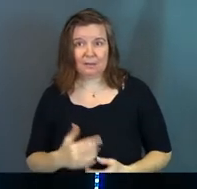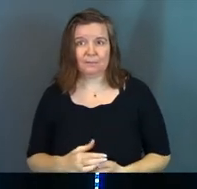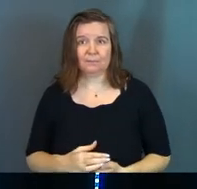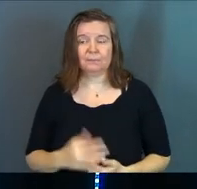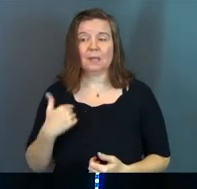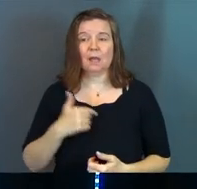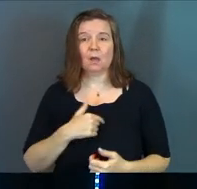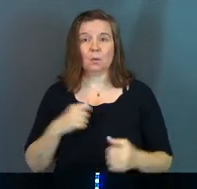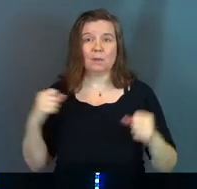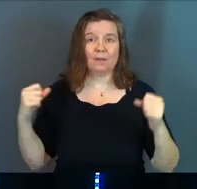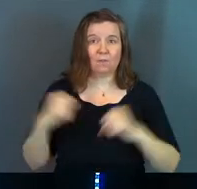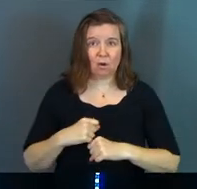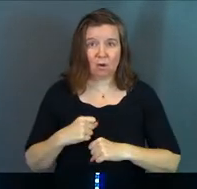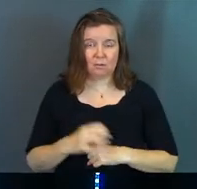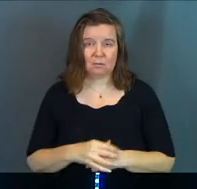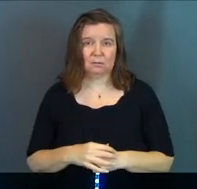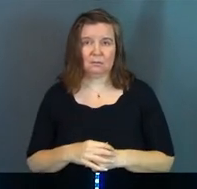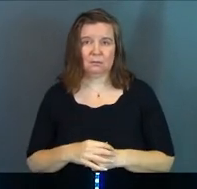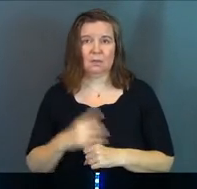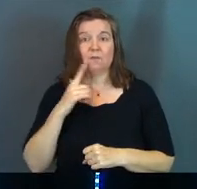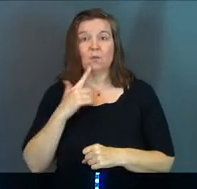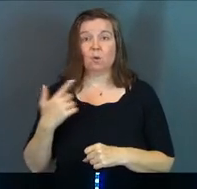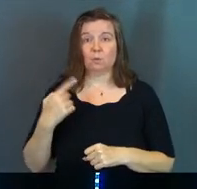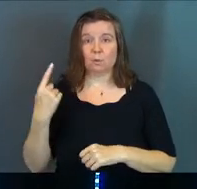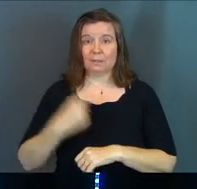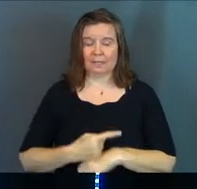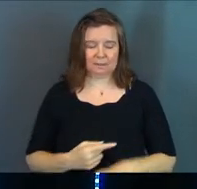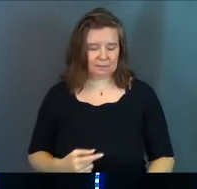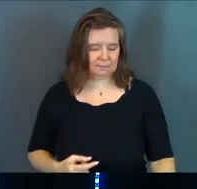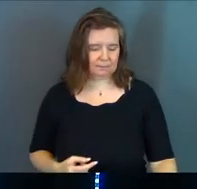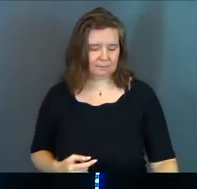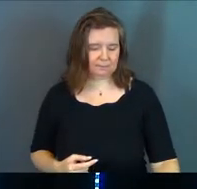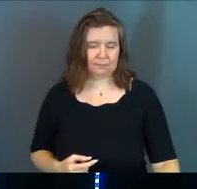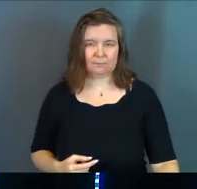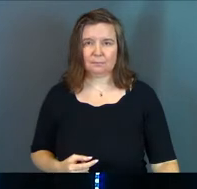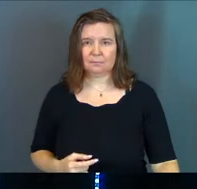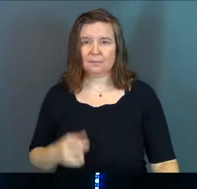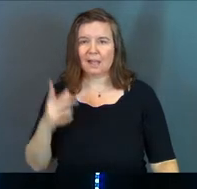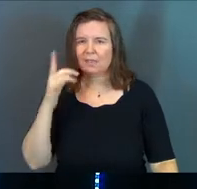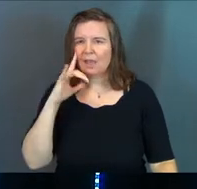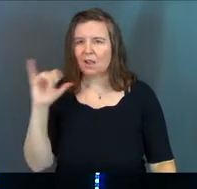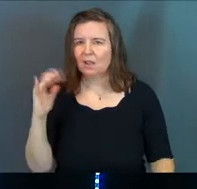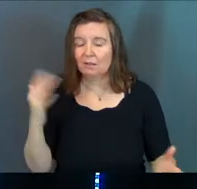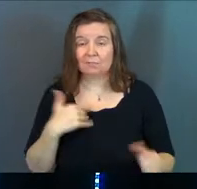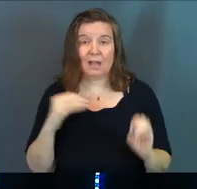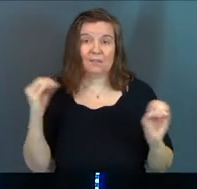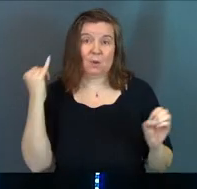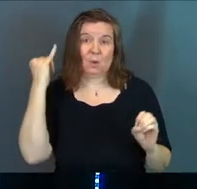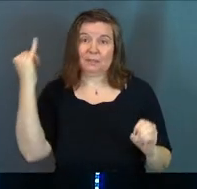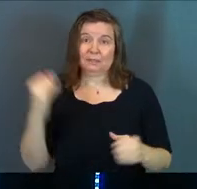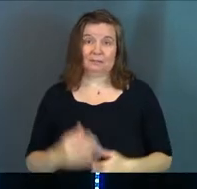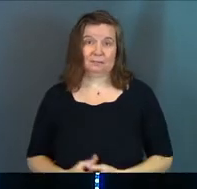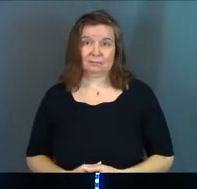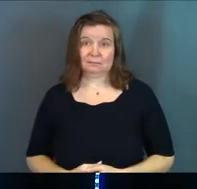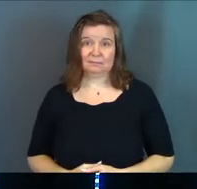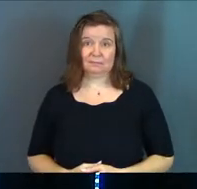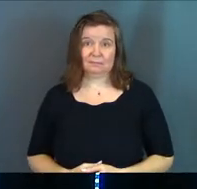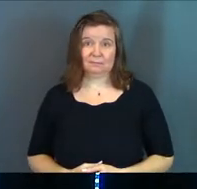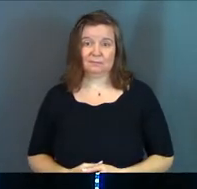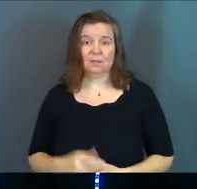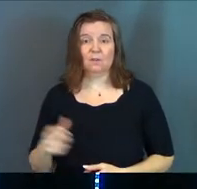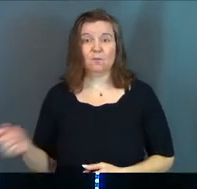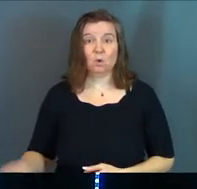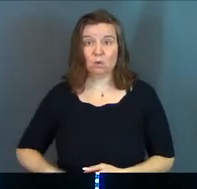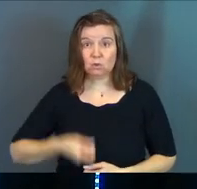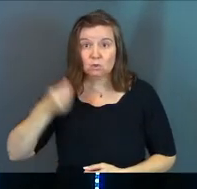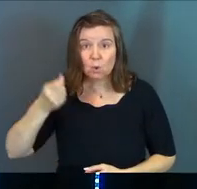And we fought for 21 days. What did that look like? I have no idea. Were there